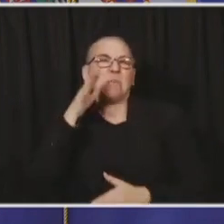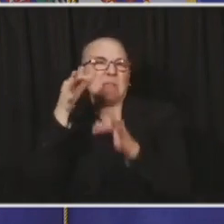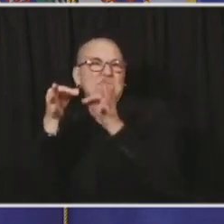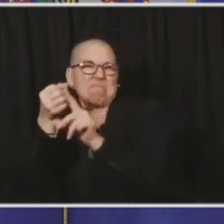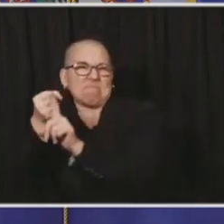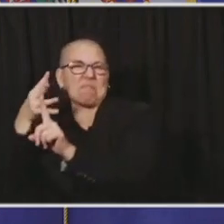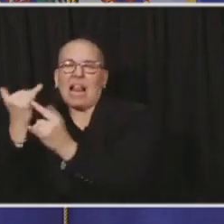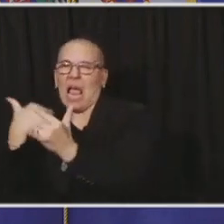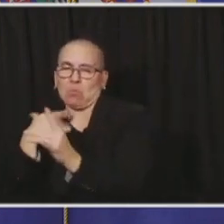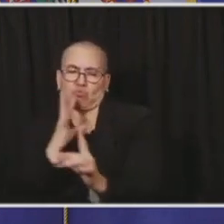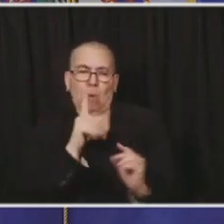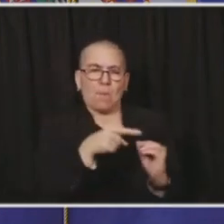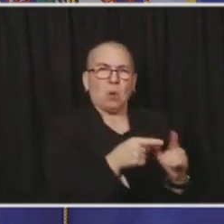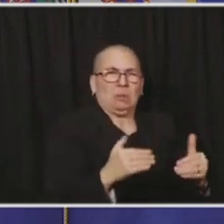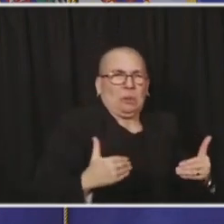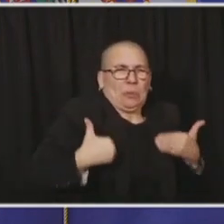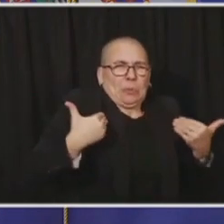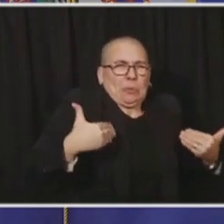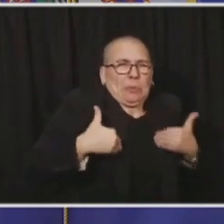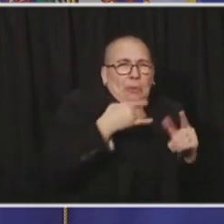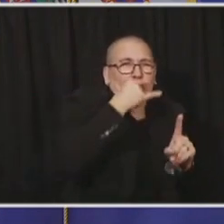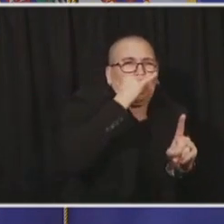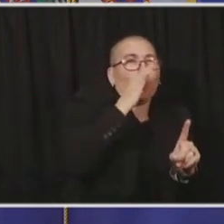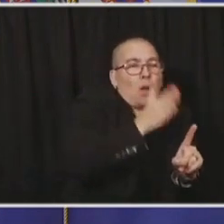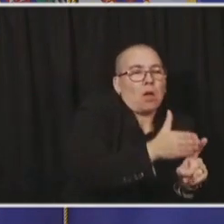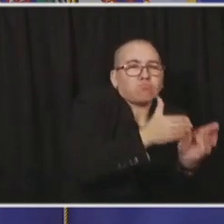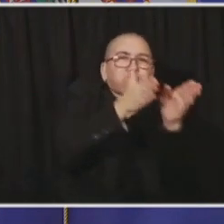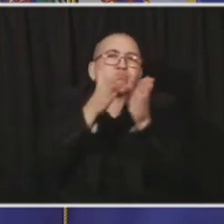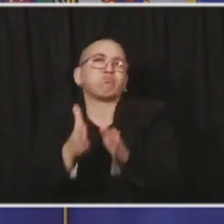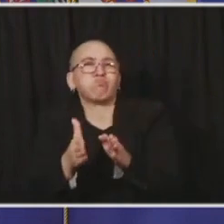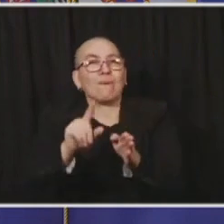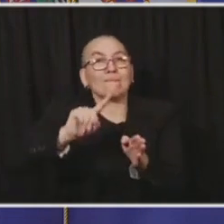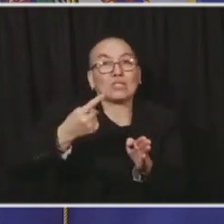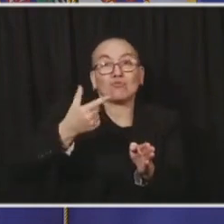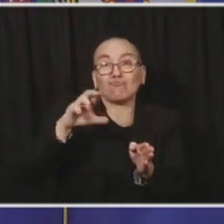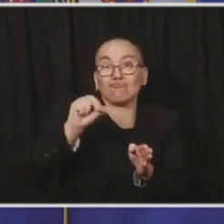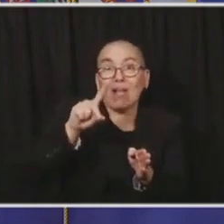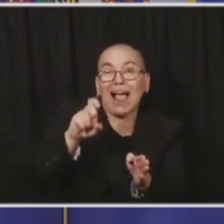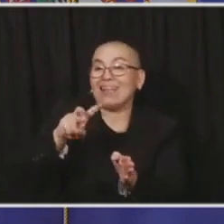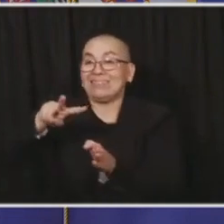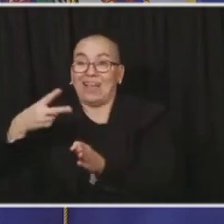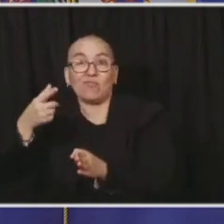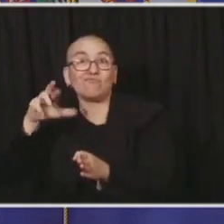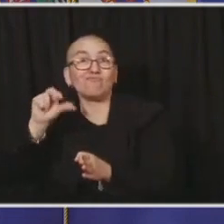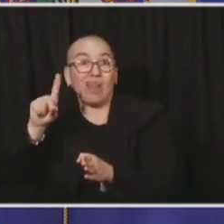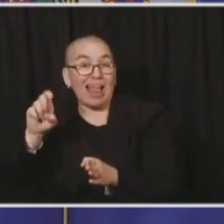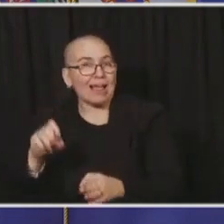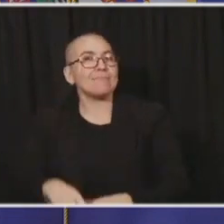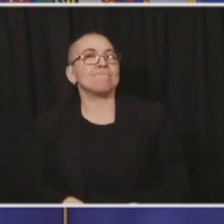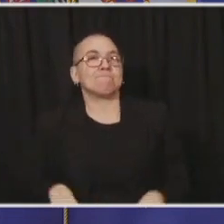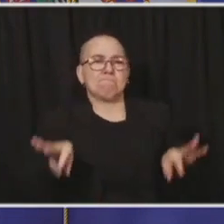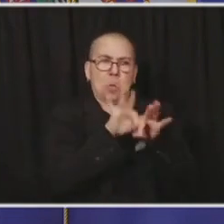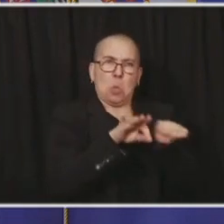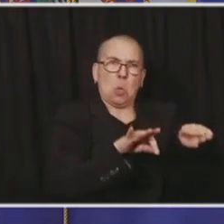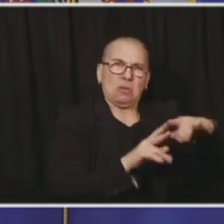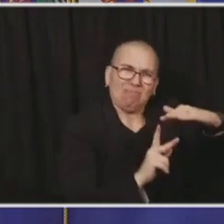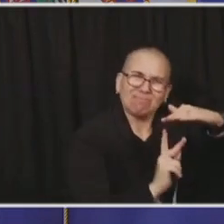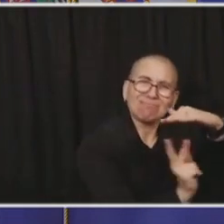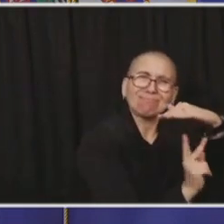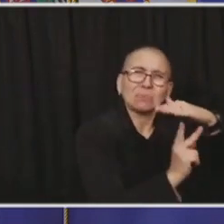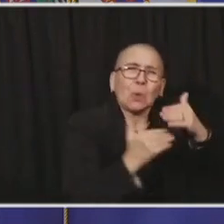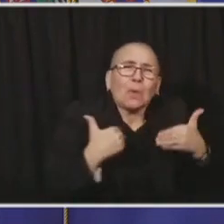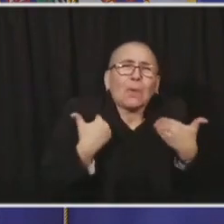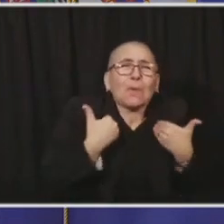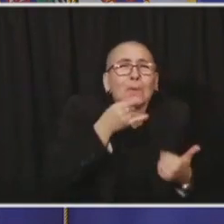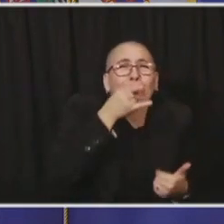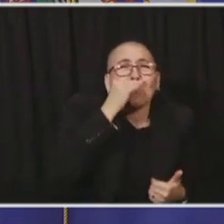rolling back. And now the plan is to get that as soon as we possibly can and as safely as we possibly can, working with district, working